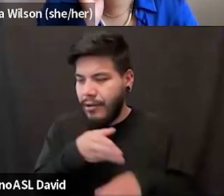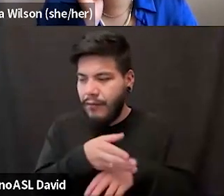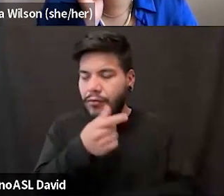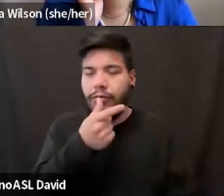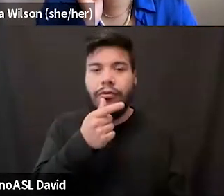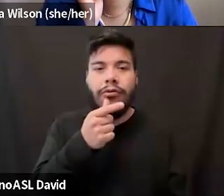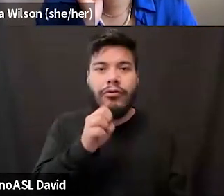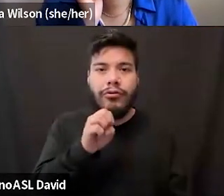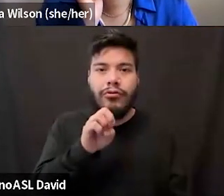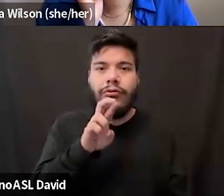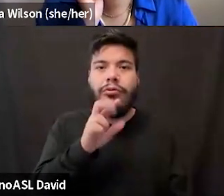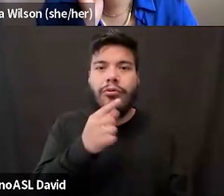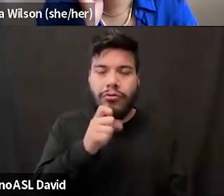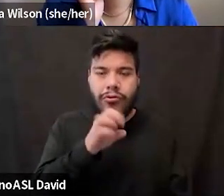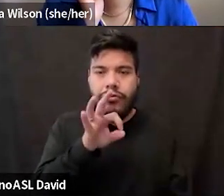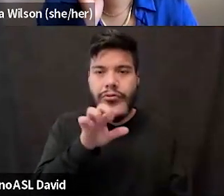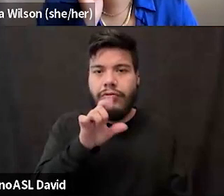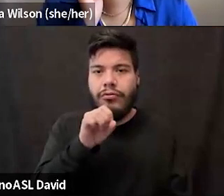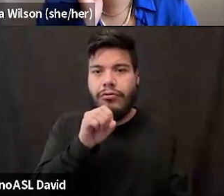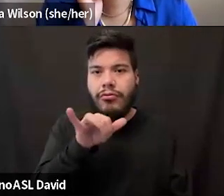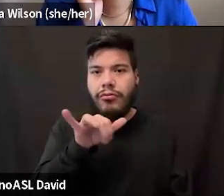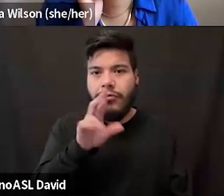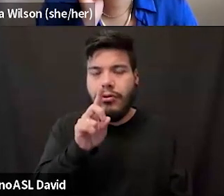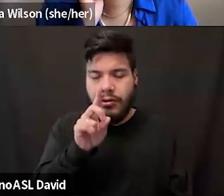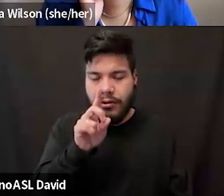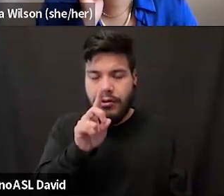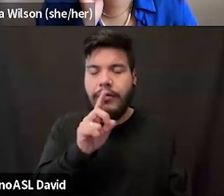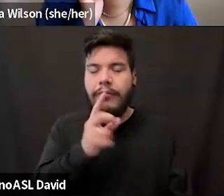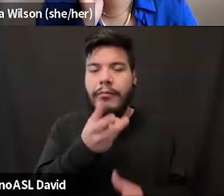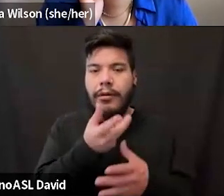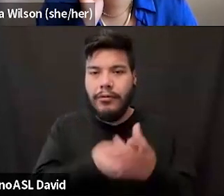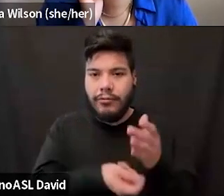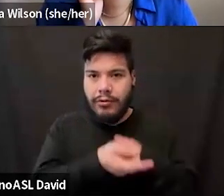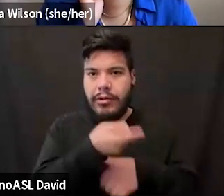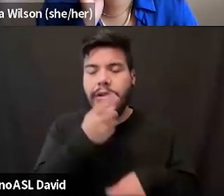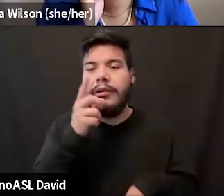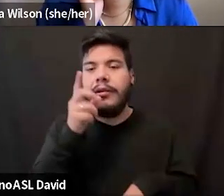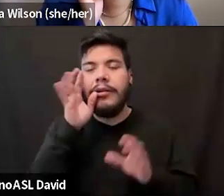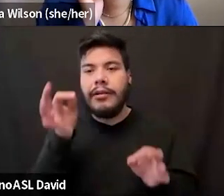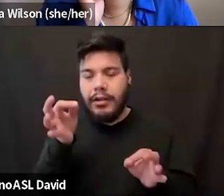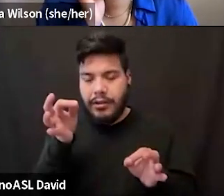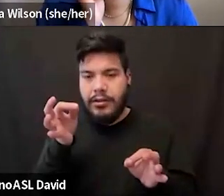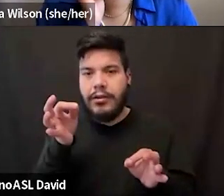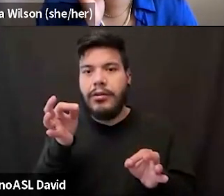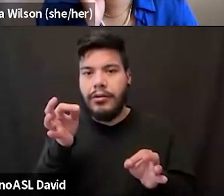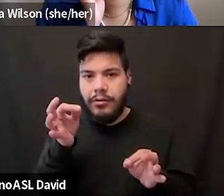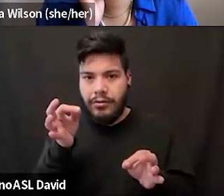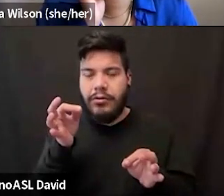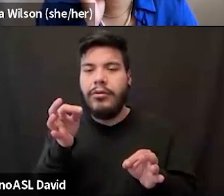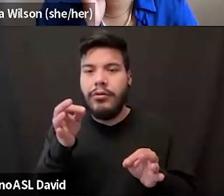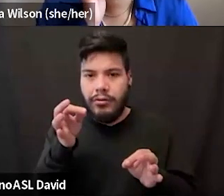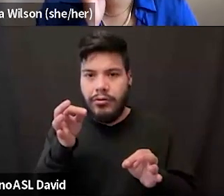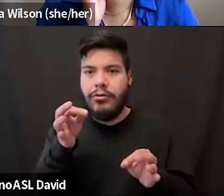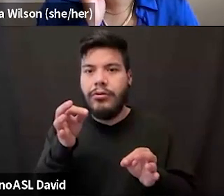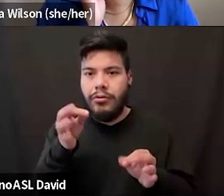murdered, um, decided to come along with us as we muted white folks on social media and started